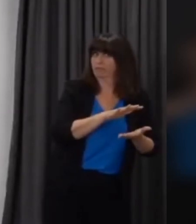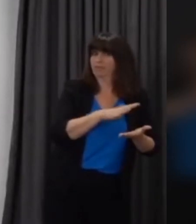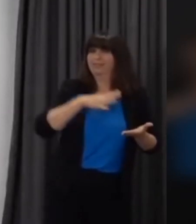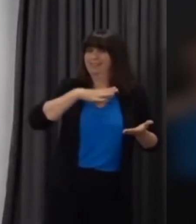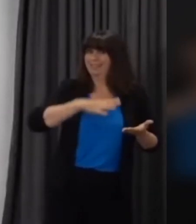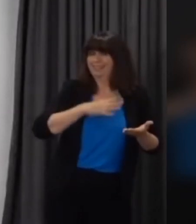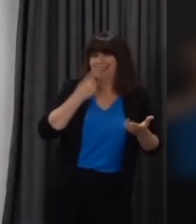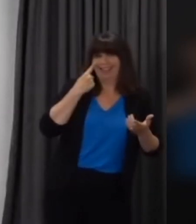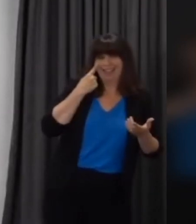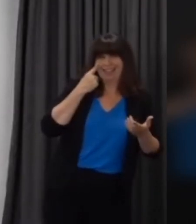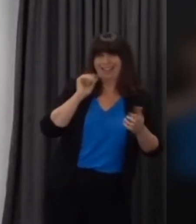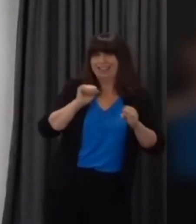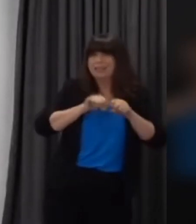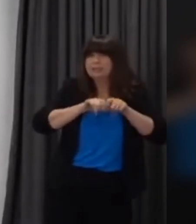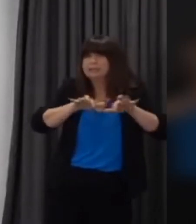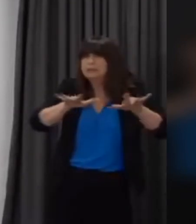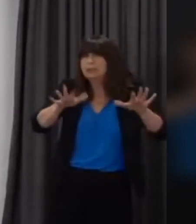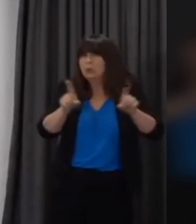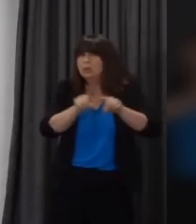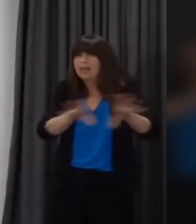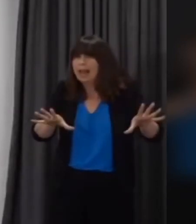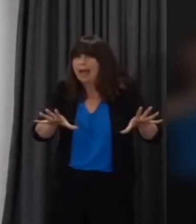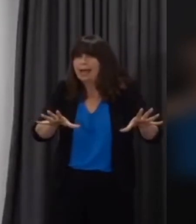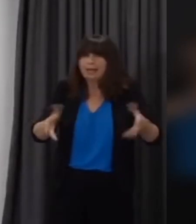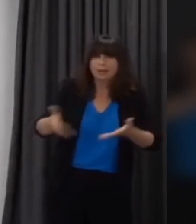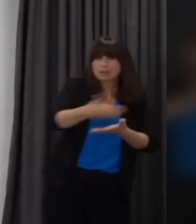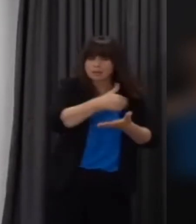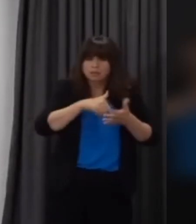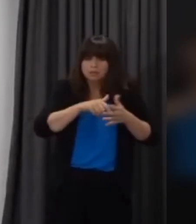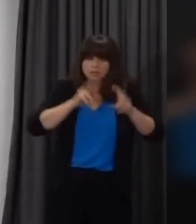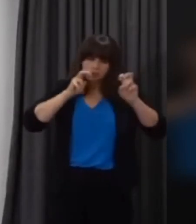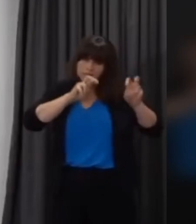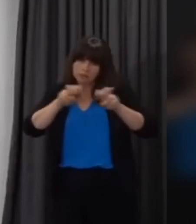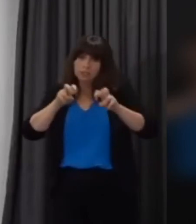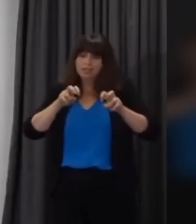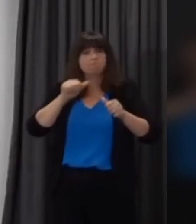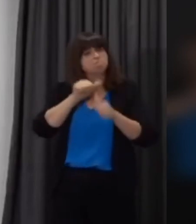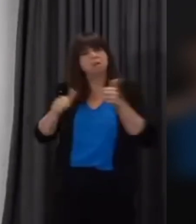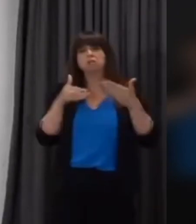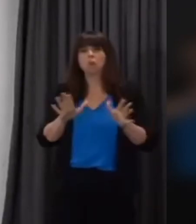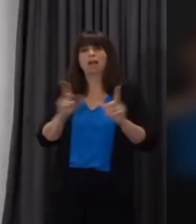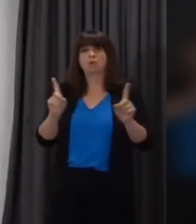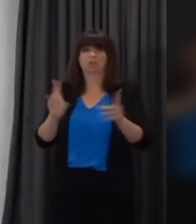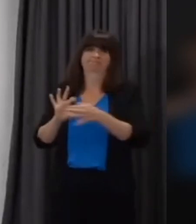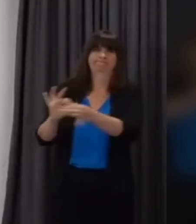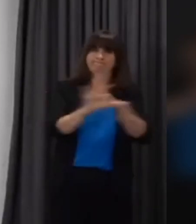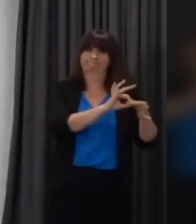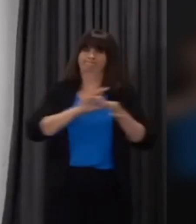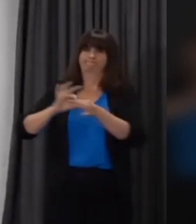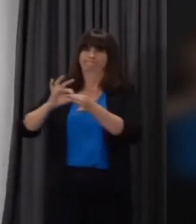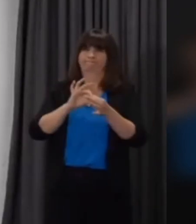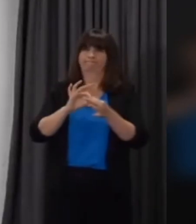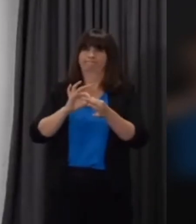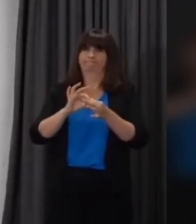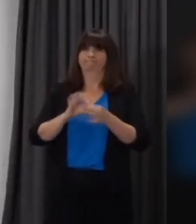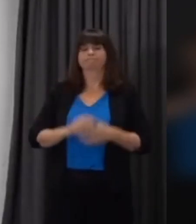over the disease before we make next steps that working together that's a crucial part of building confidence.